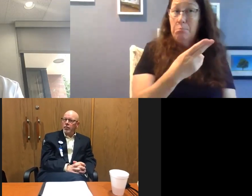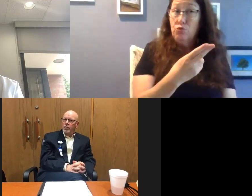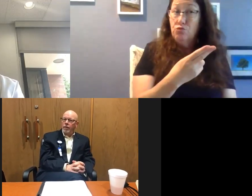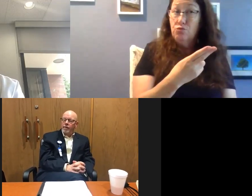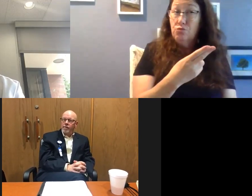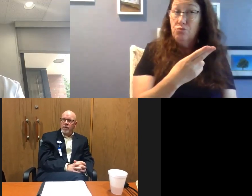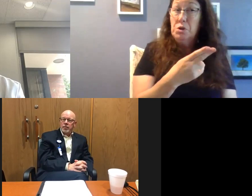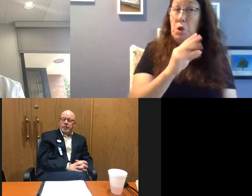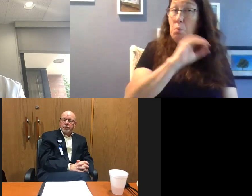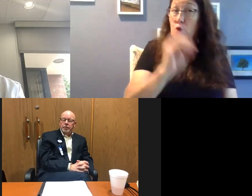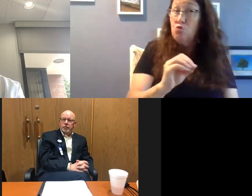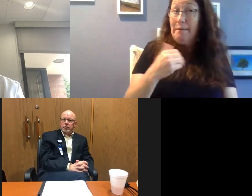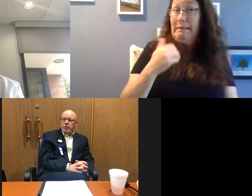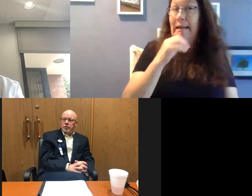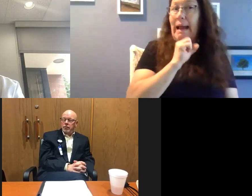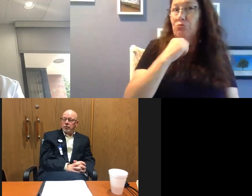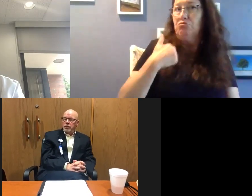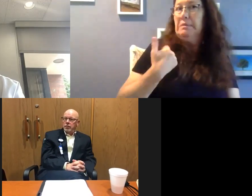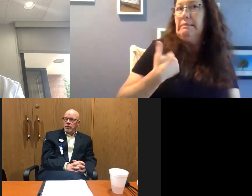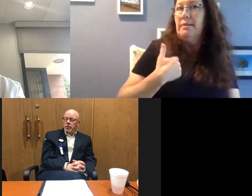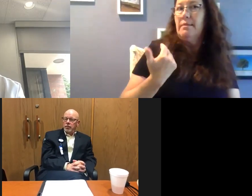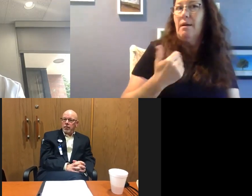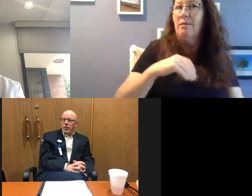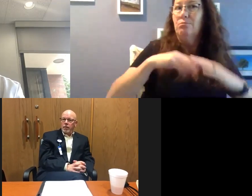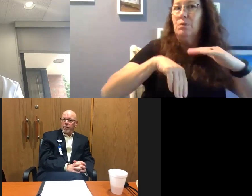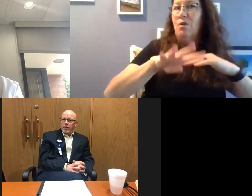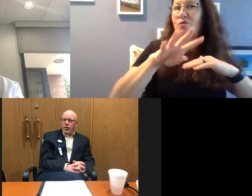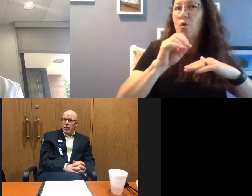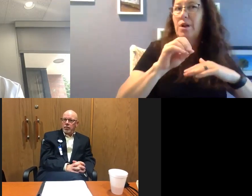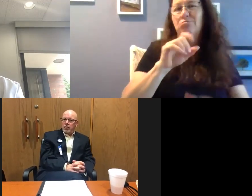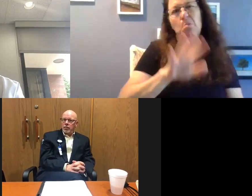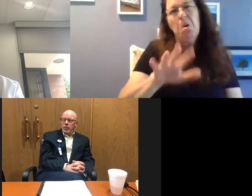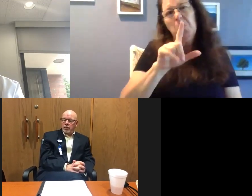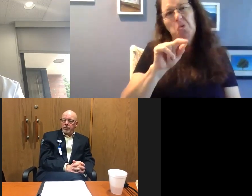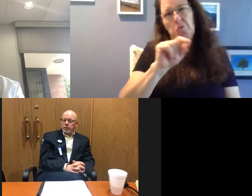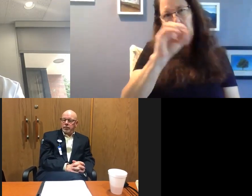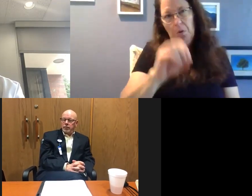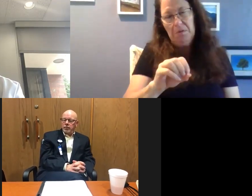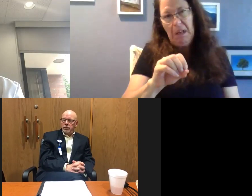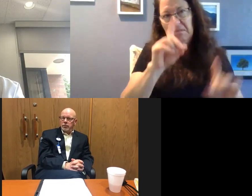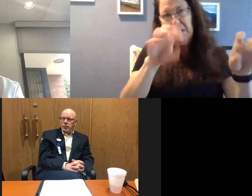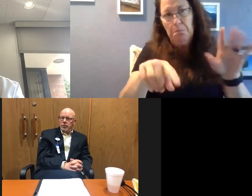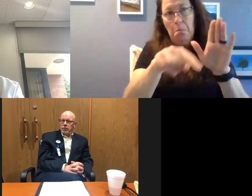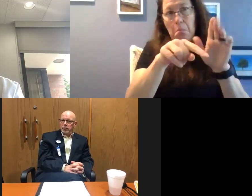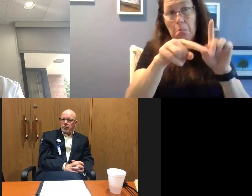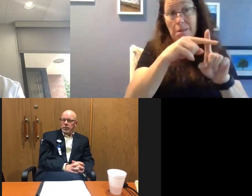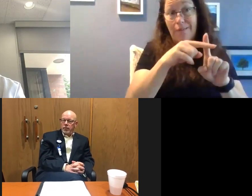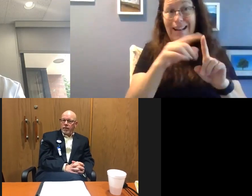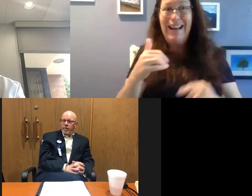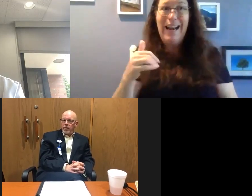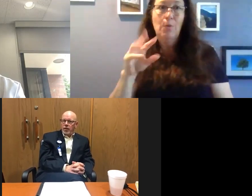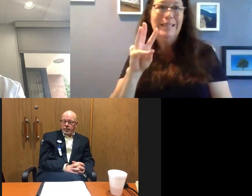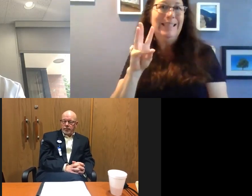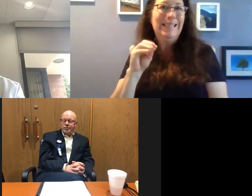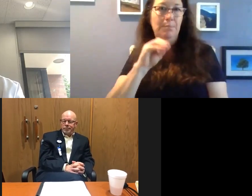percentage of people, the percentage of people under 40 at 20% that tested positive. Now that's running closer to